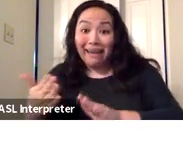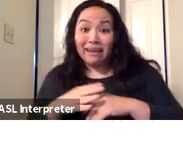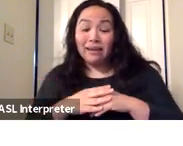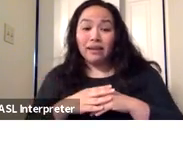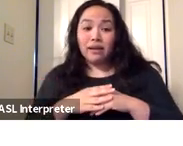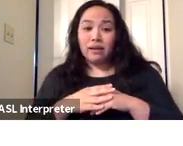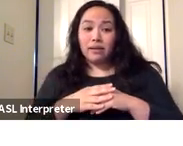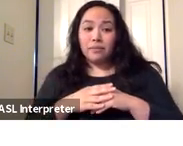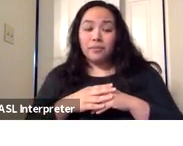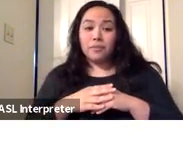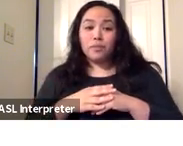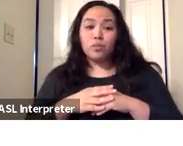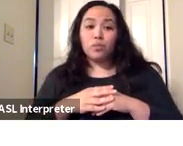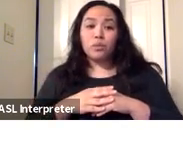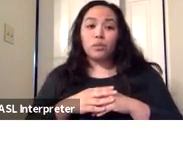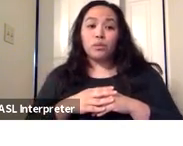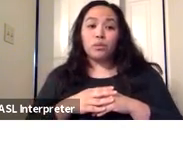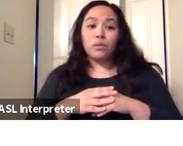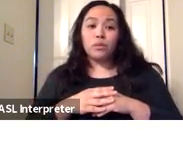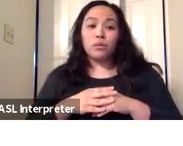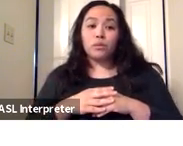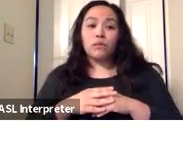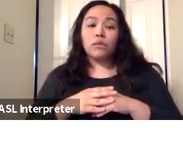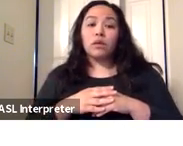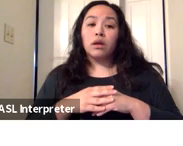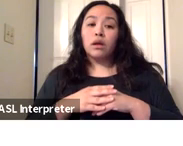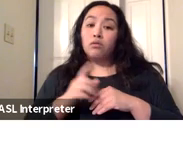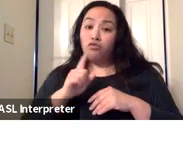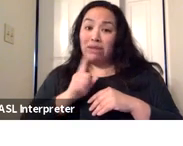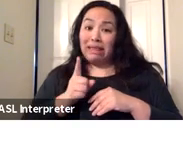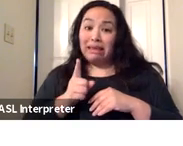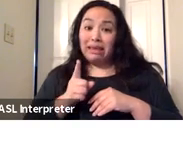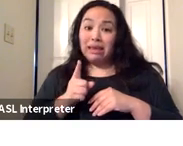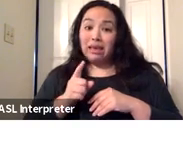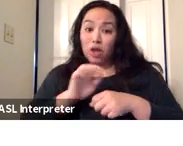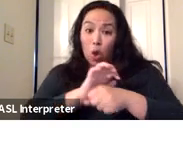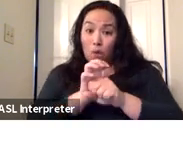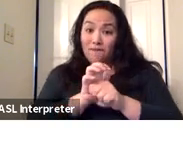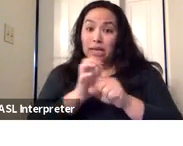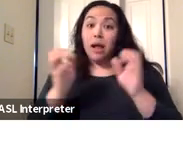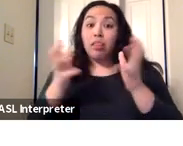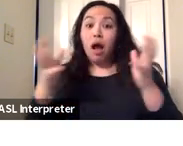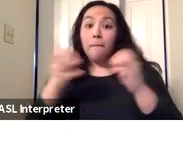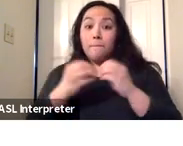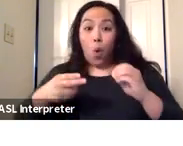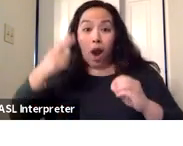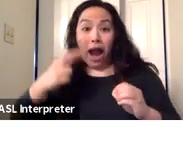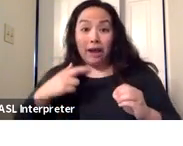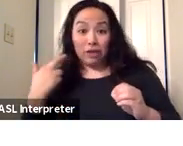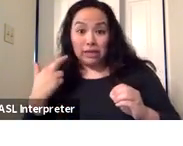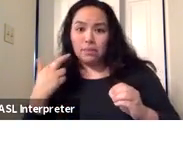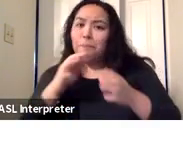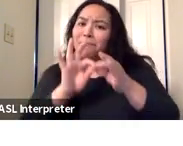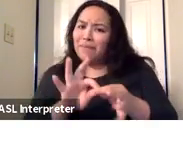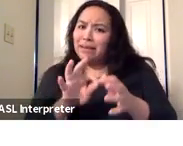right now. So, you know, very, COVID is much riskier just in terms of the numbers.